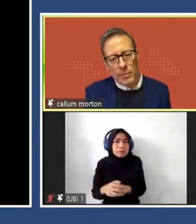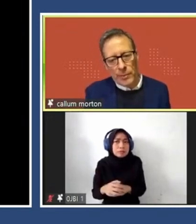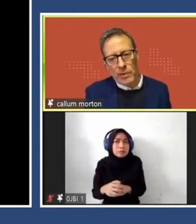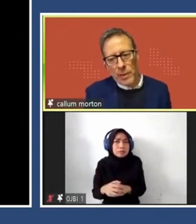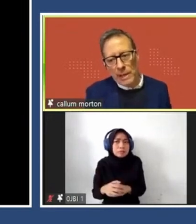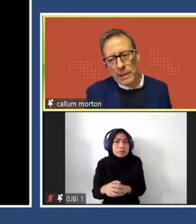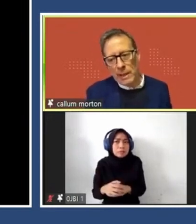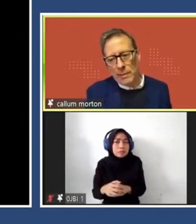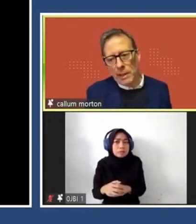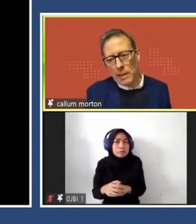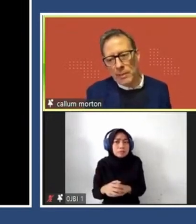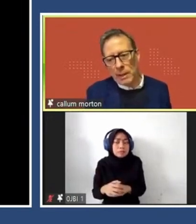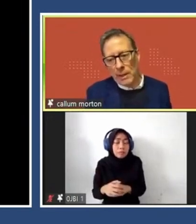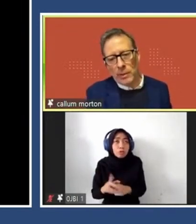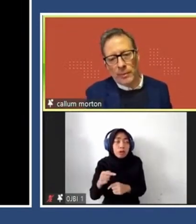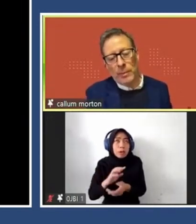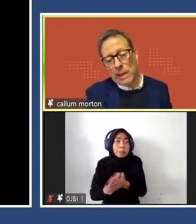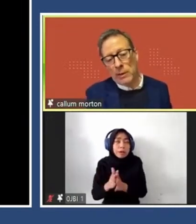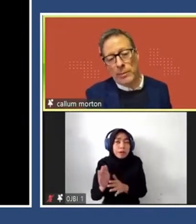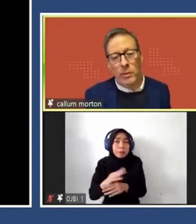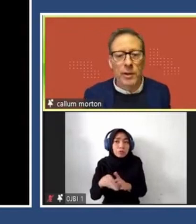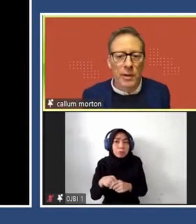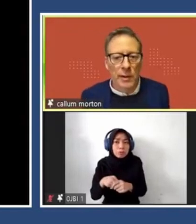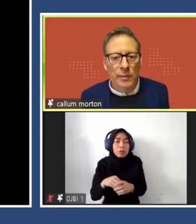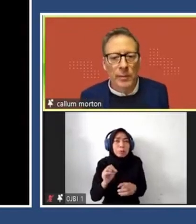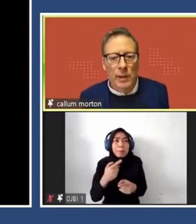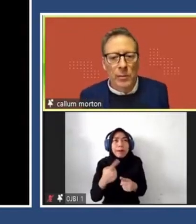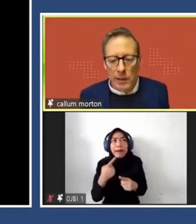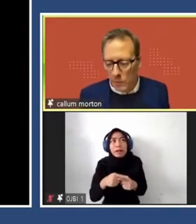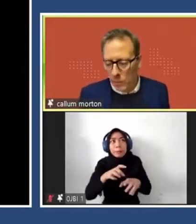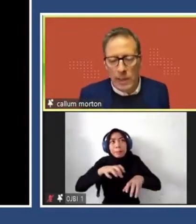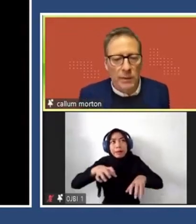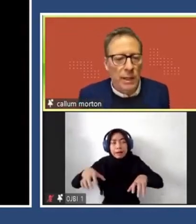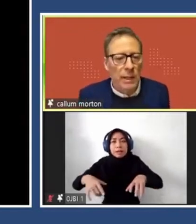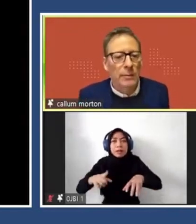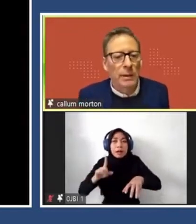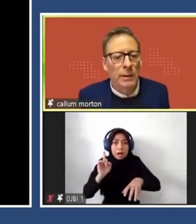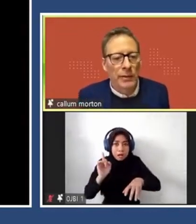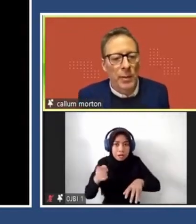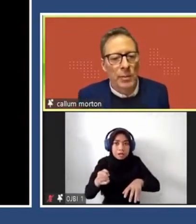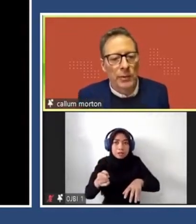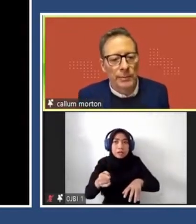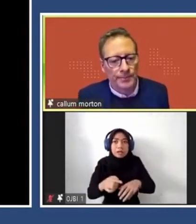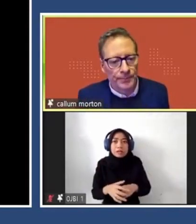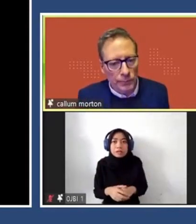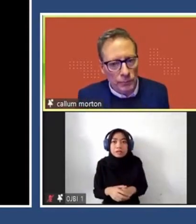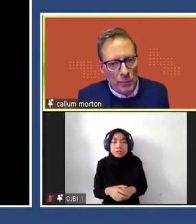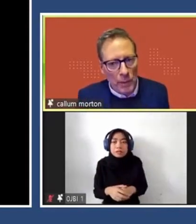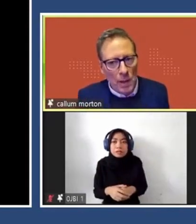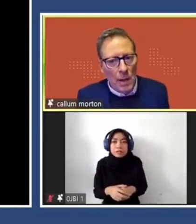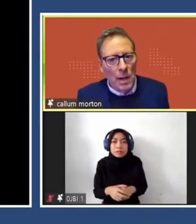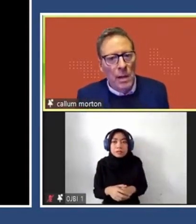has participated in a couple of public art opportunities, one of which we're waiting to hear at the moment.